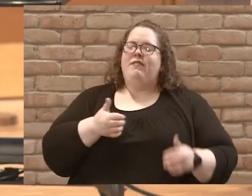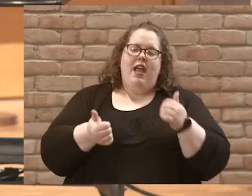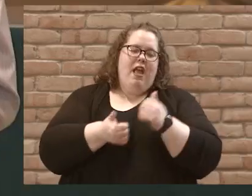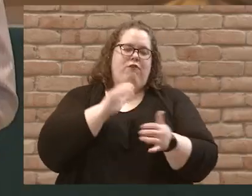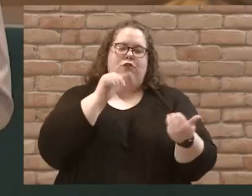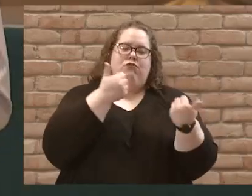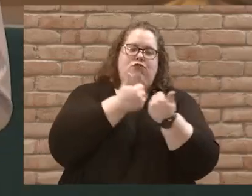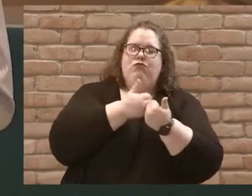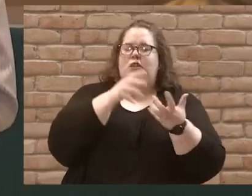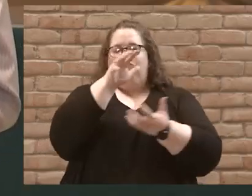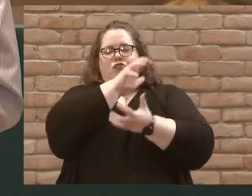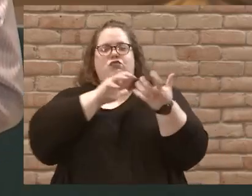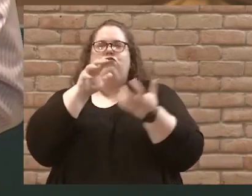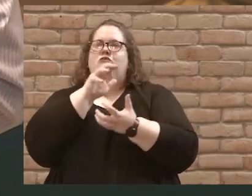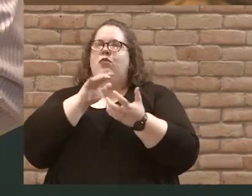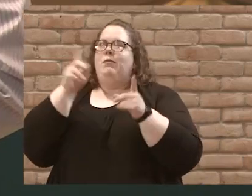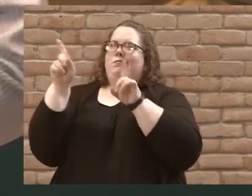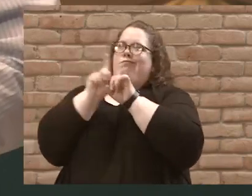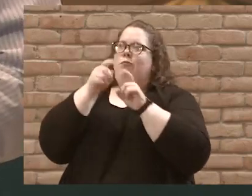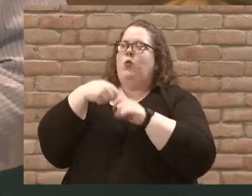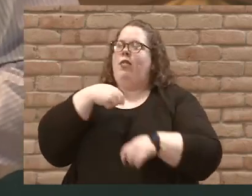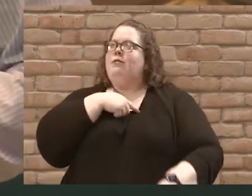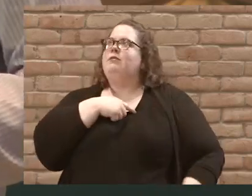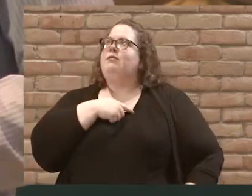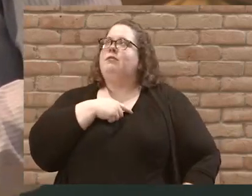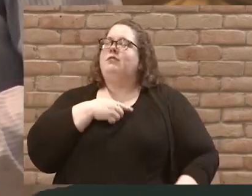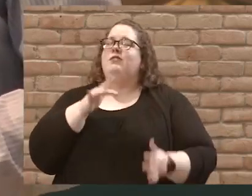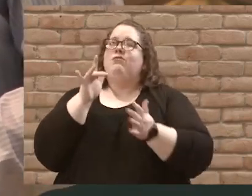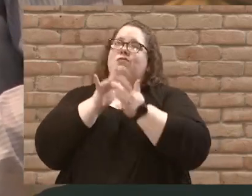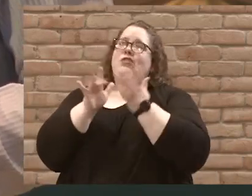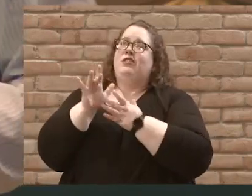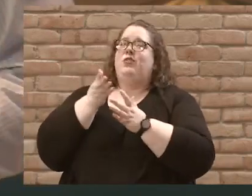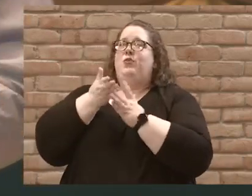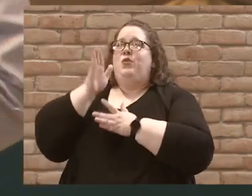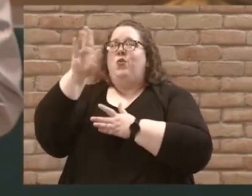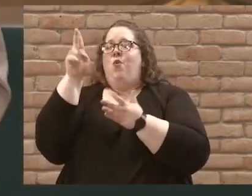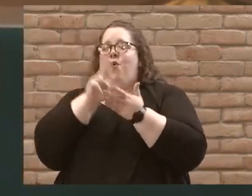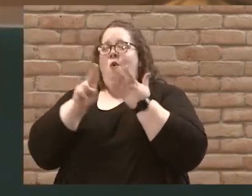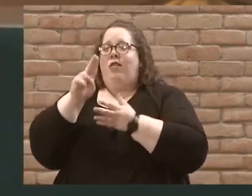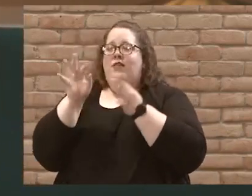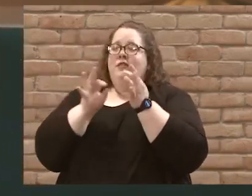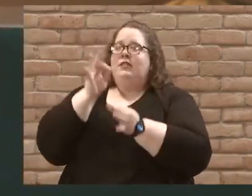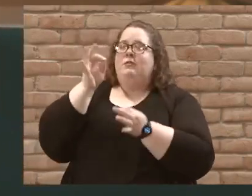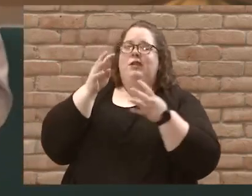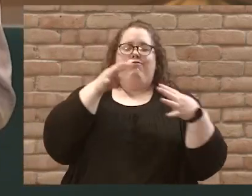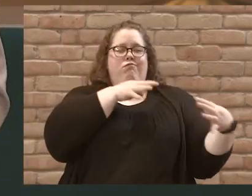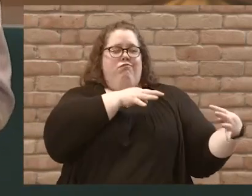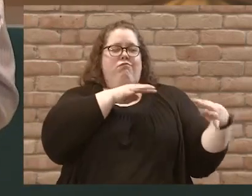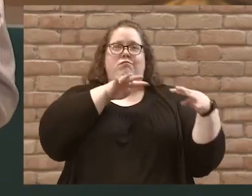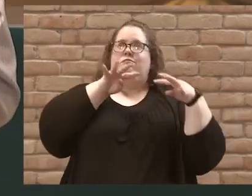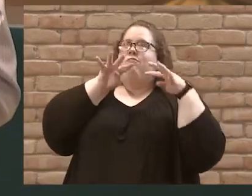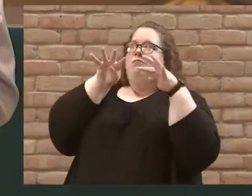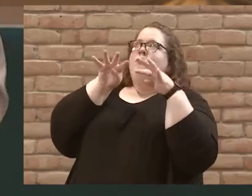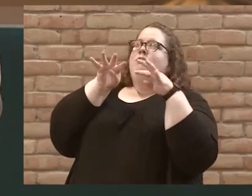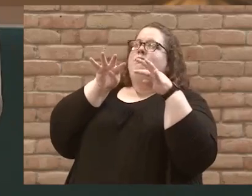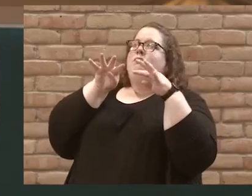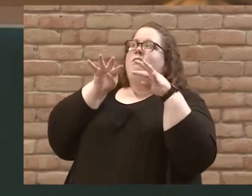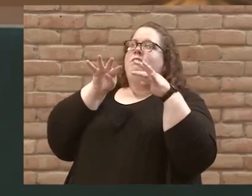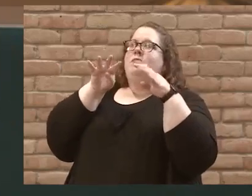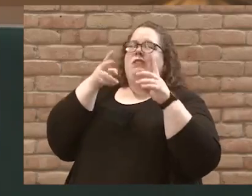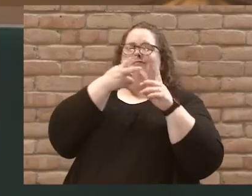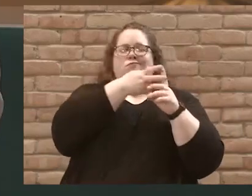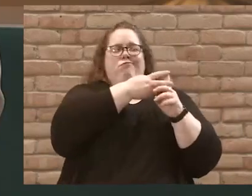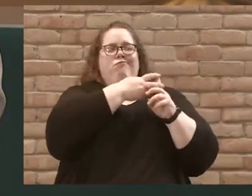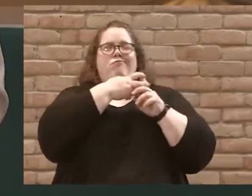face. So Jesus, by your Holy Spirit, turn our eyes to you, draw